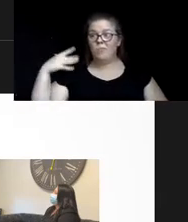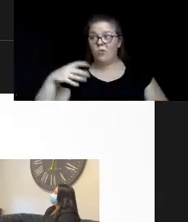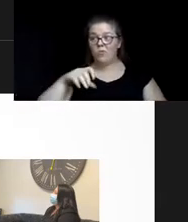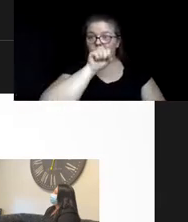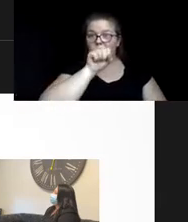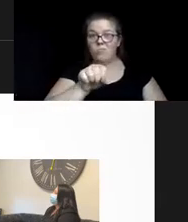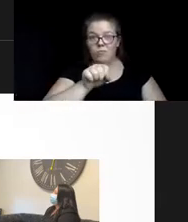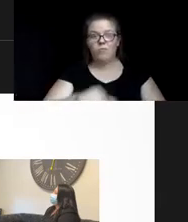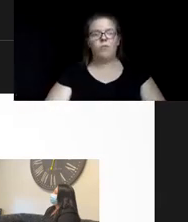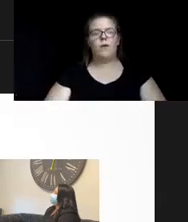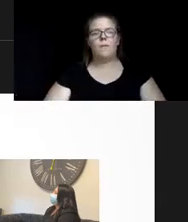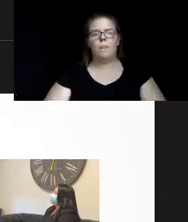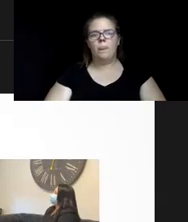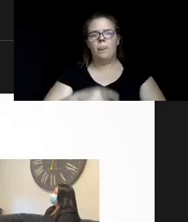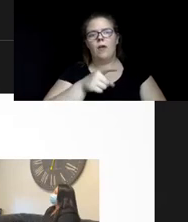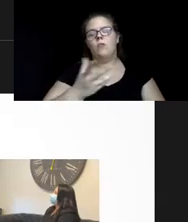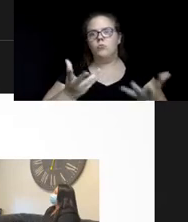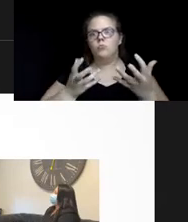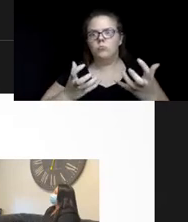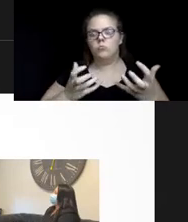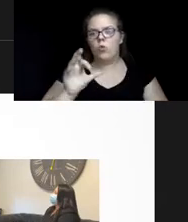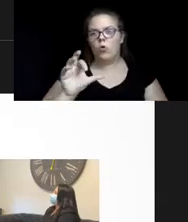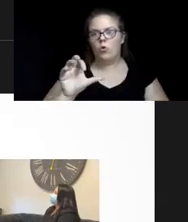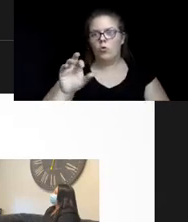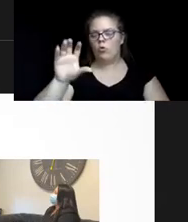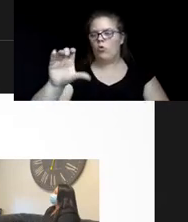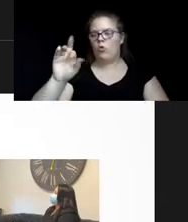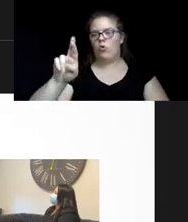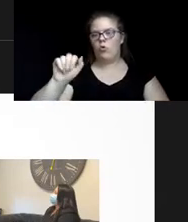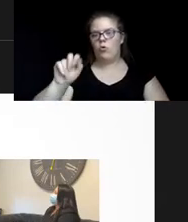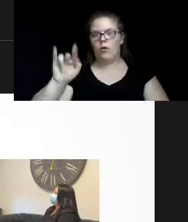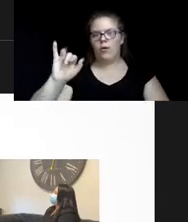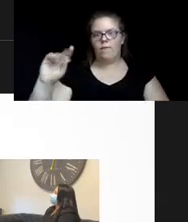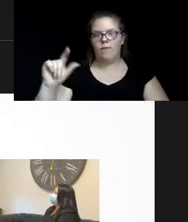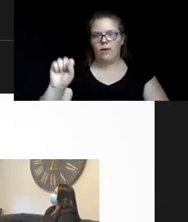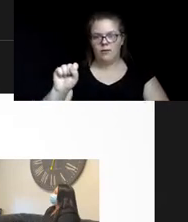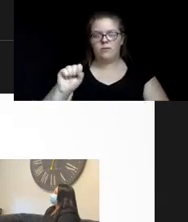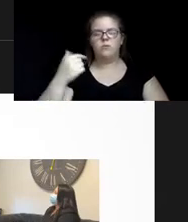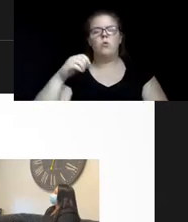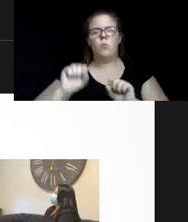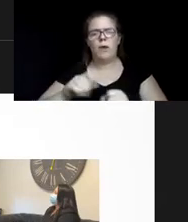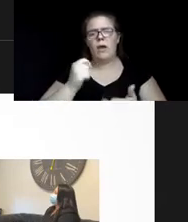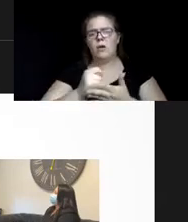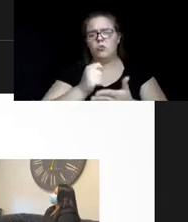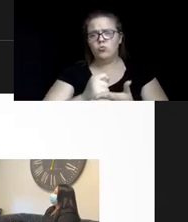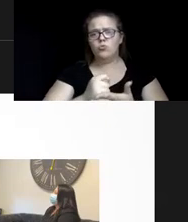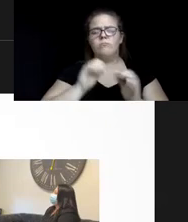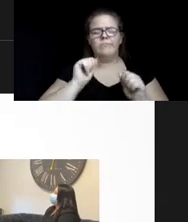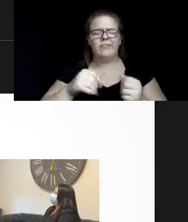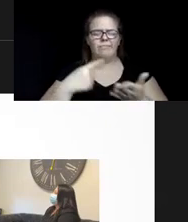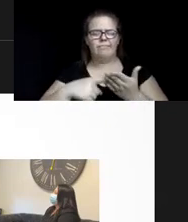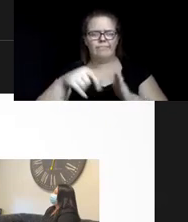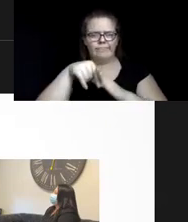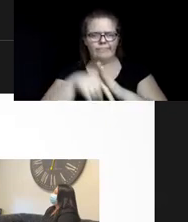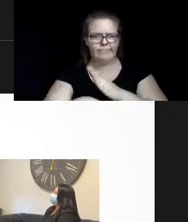cravings are a huge issue that we can treat here in the clinic with medication-assisted treatment. And we can talk about that a little bit more.